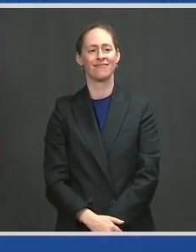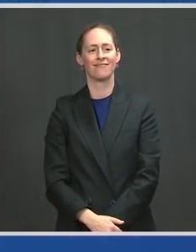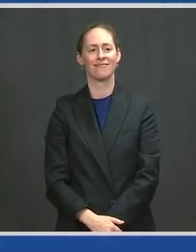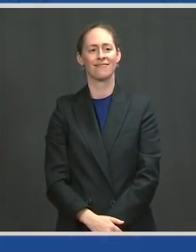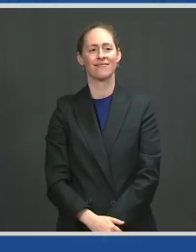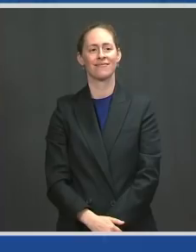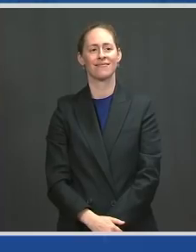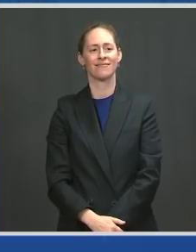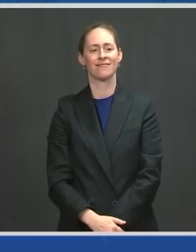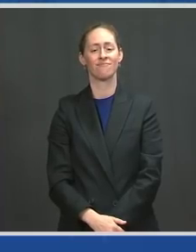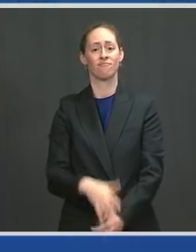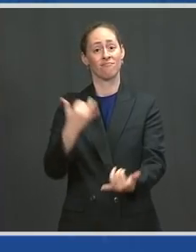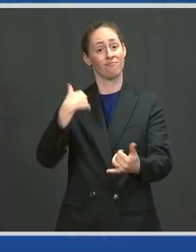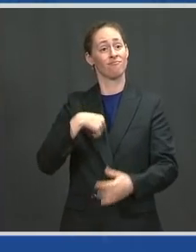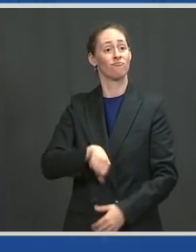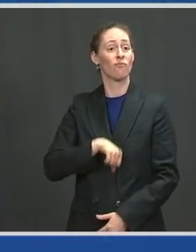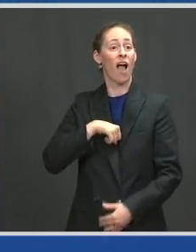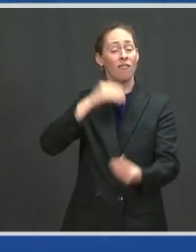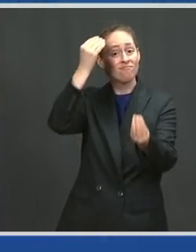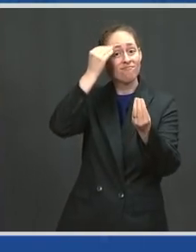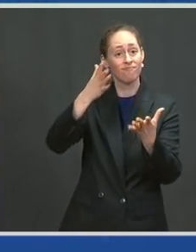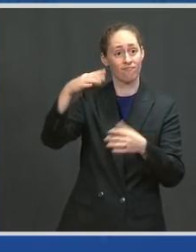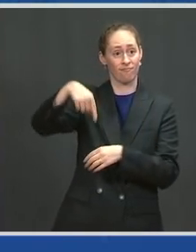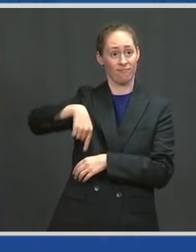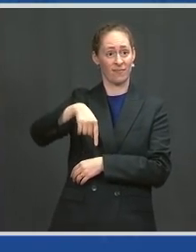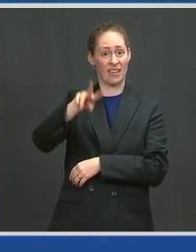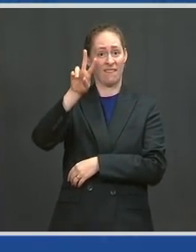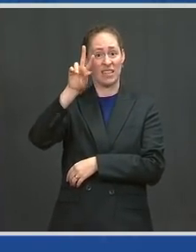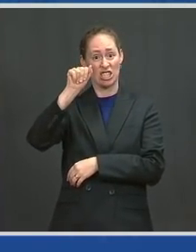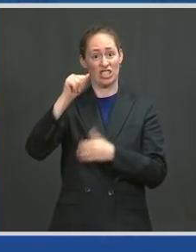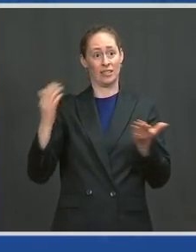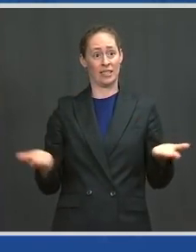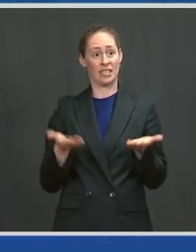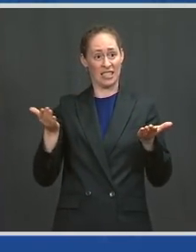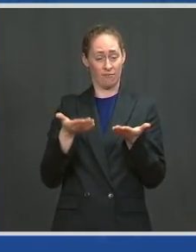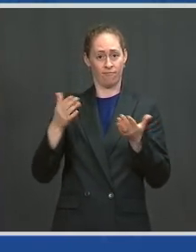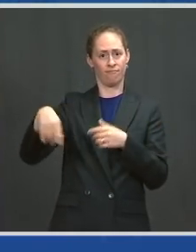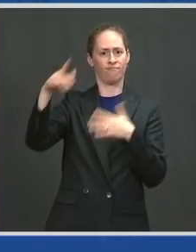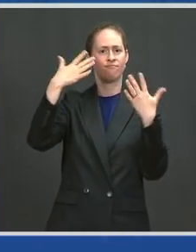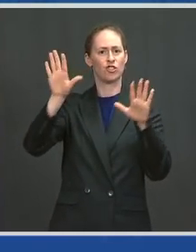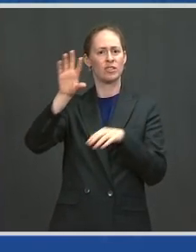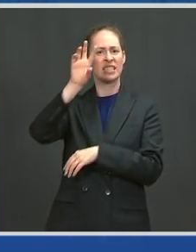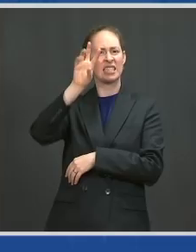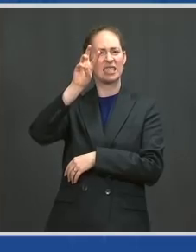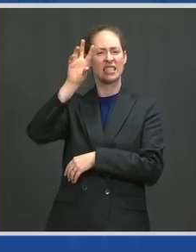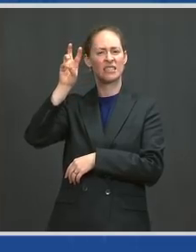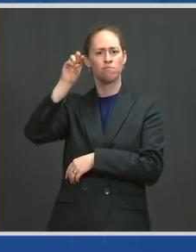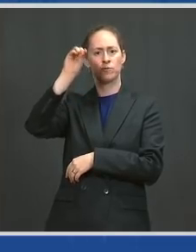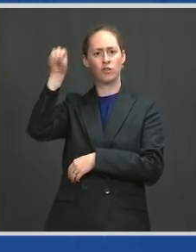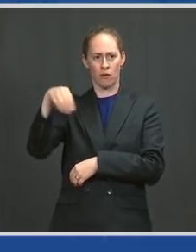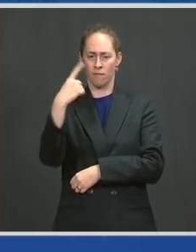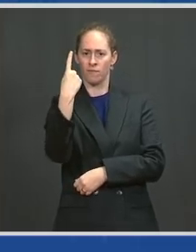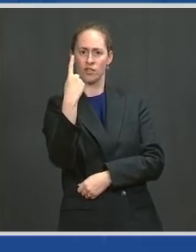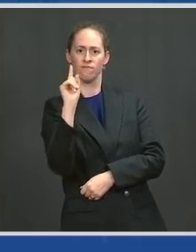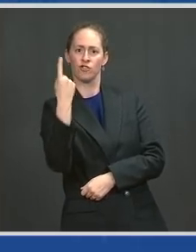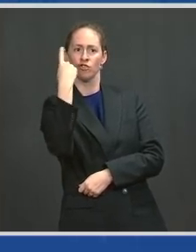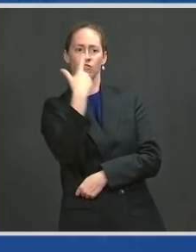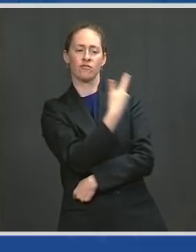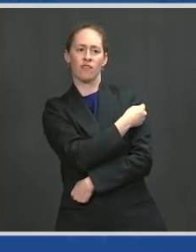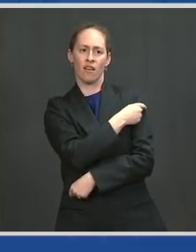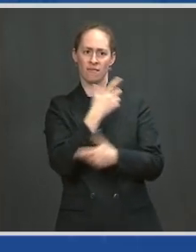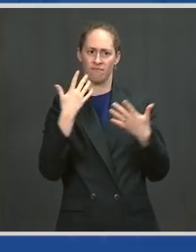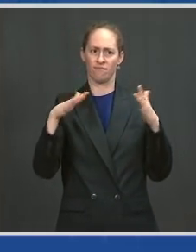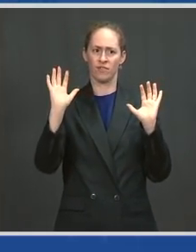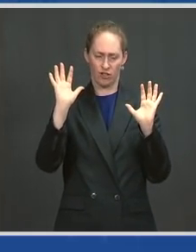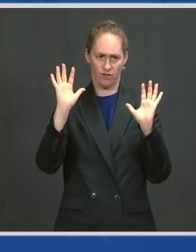had their first shot. Fifty four percent more than half of Virginians are fully vaccinated, which puts